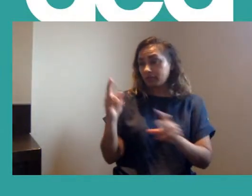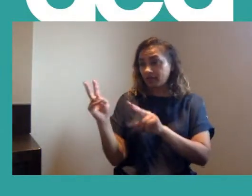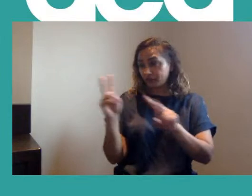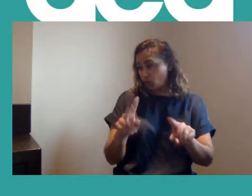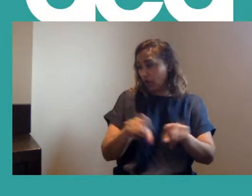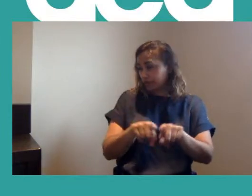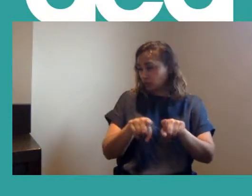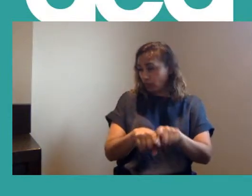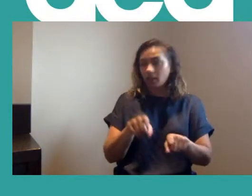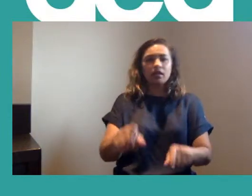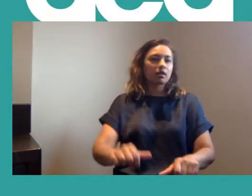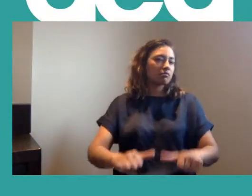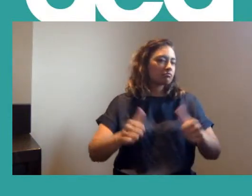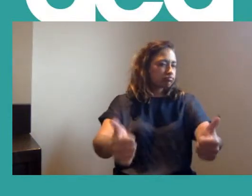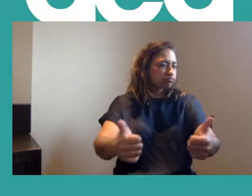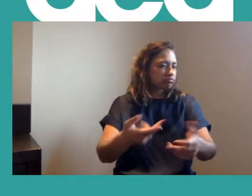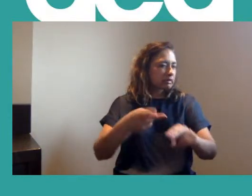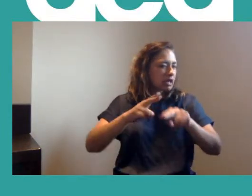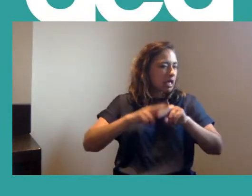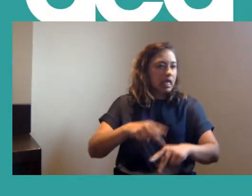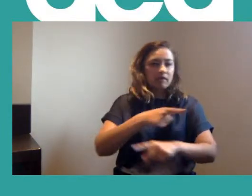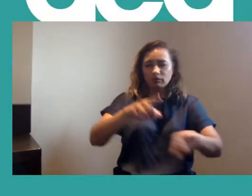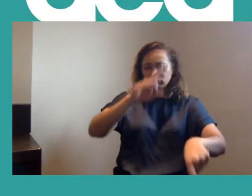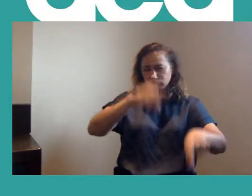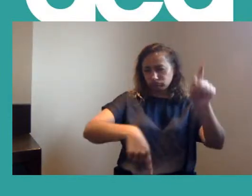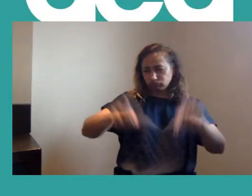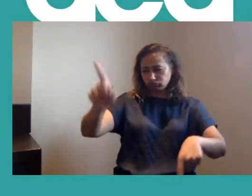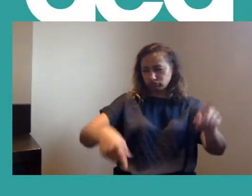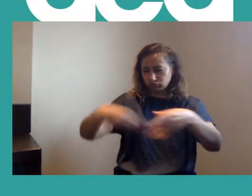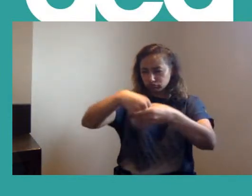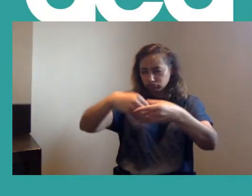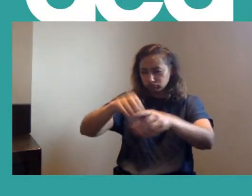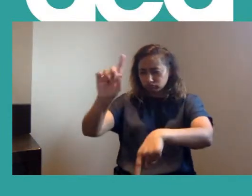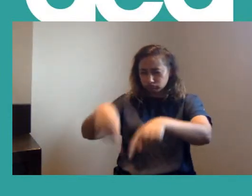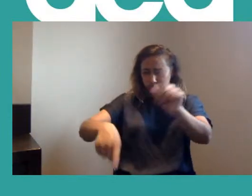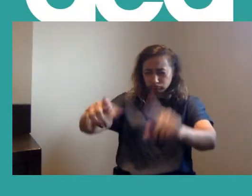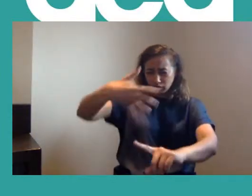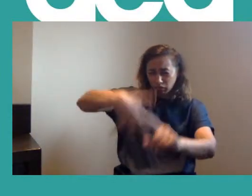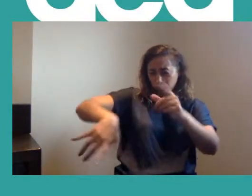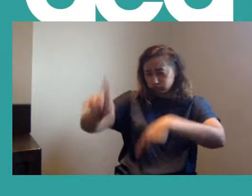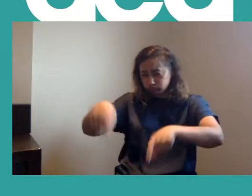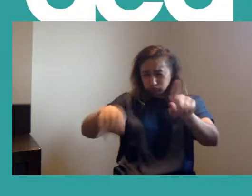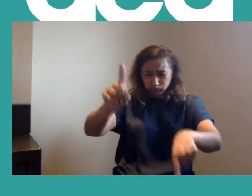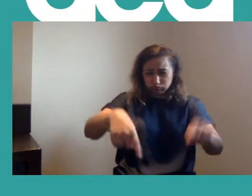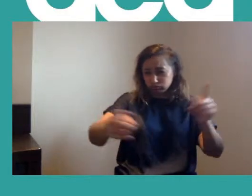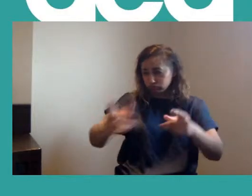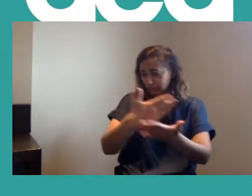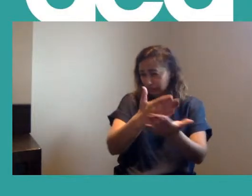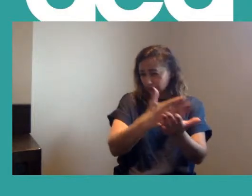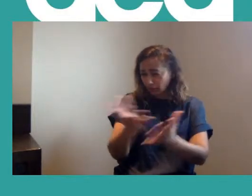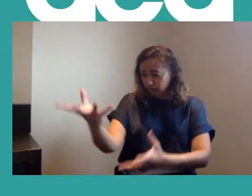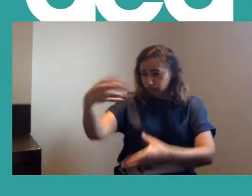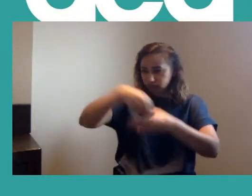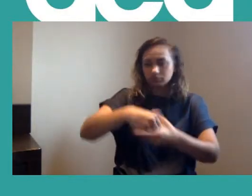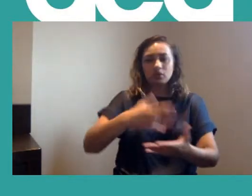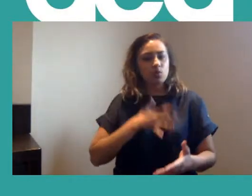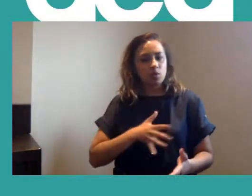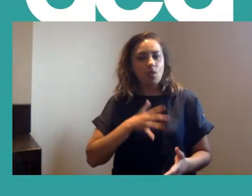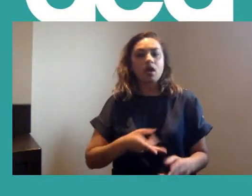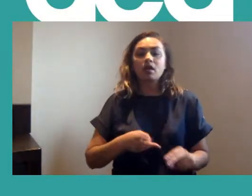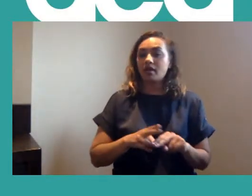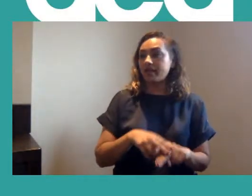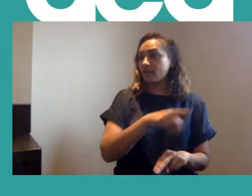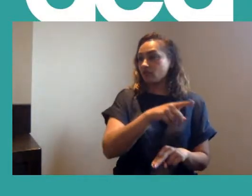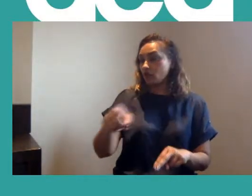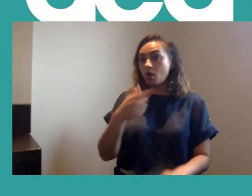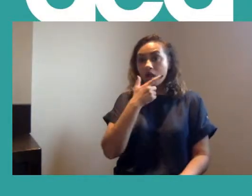then. It's really great if we can have a range of participants from all of our sectors. And you know, if you really buy